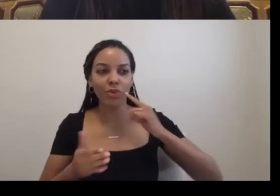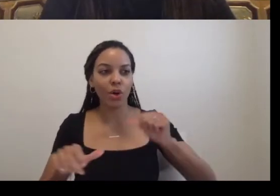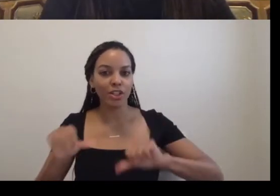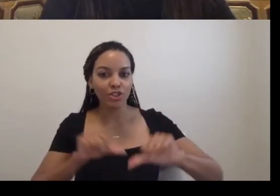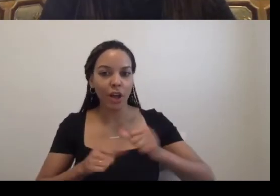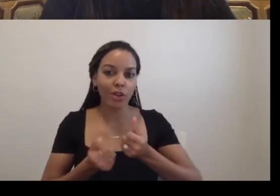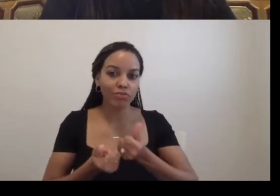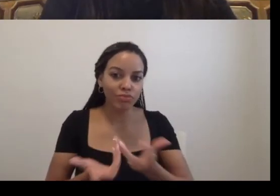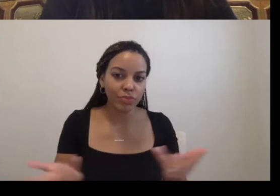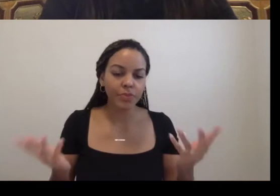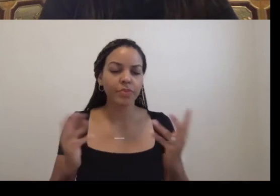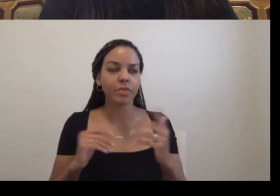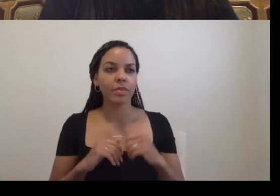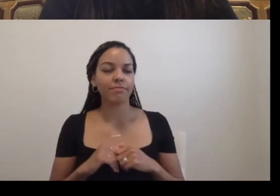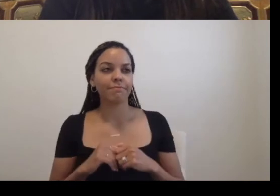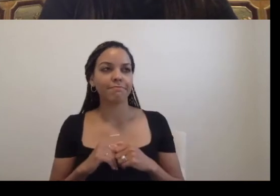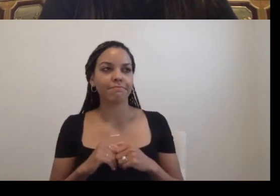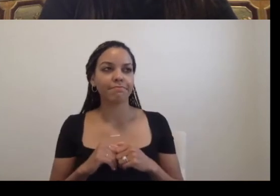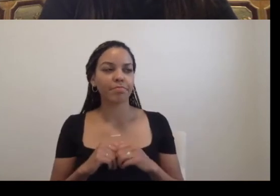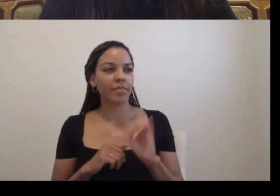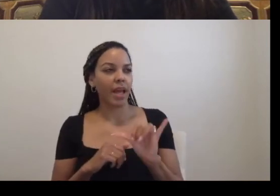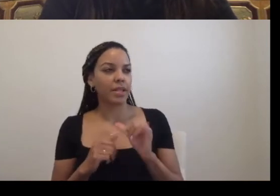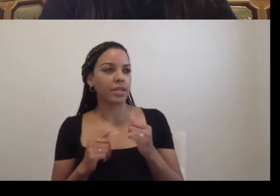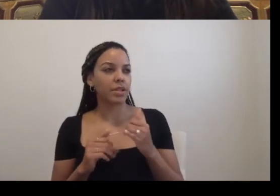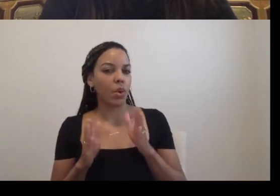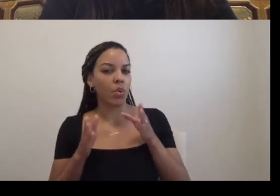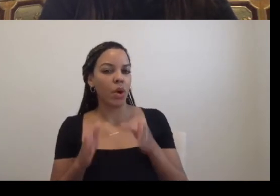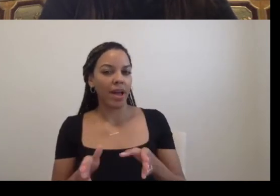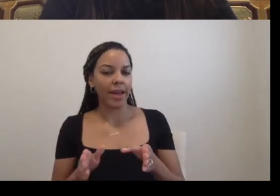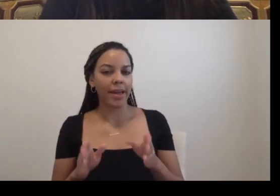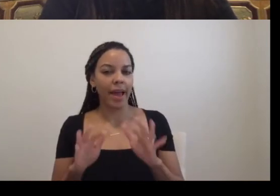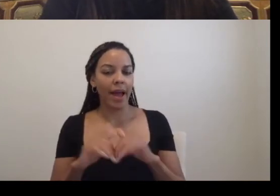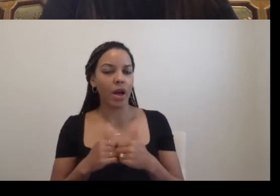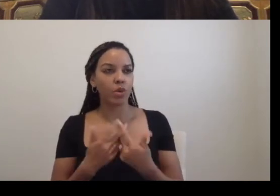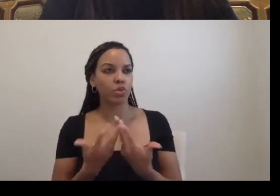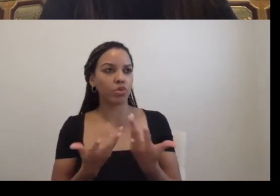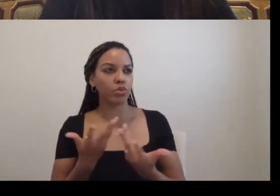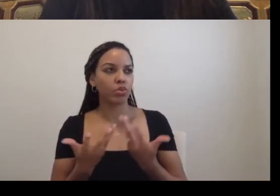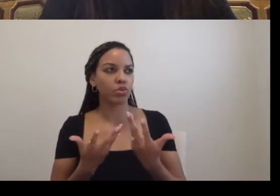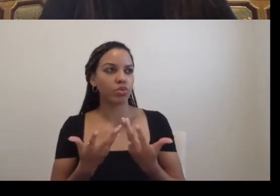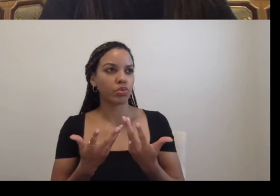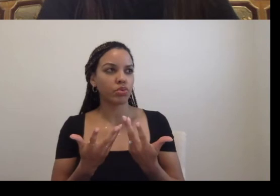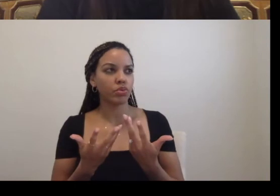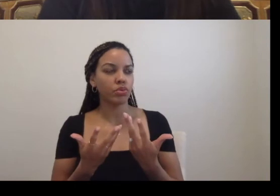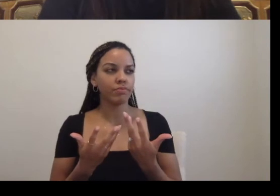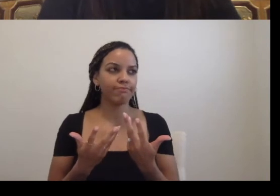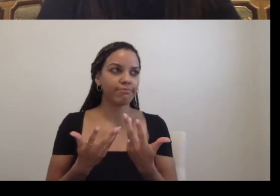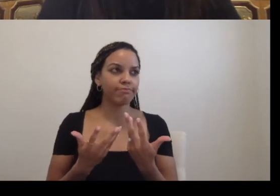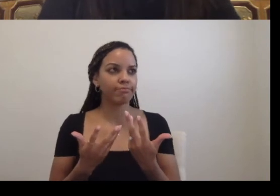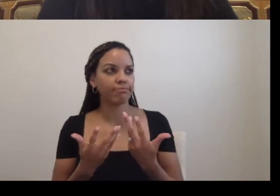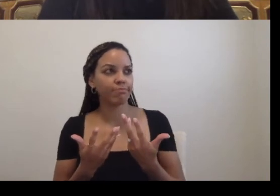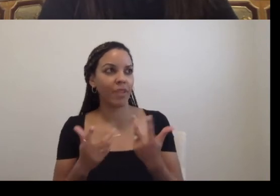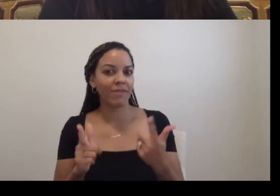it's a way of being in a fastest way, like a family.